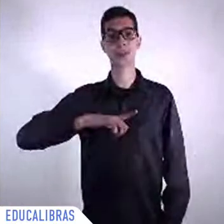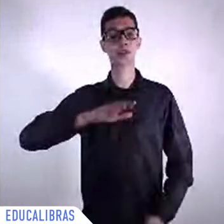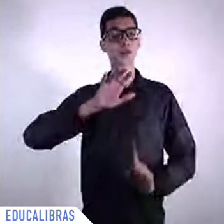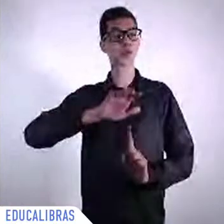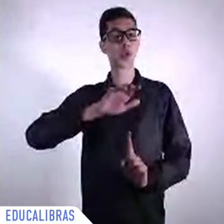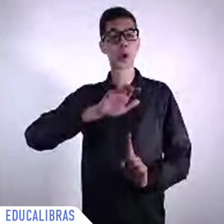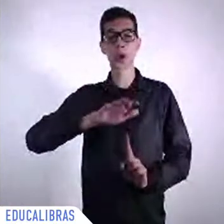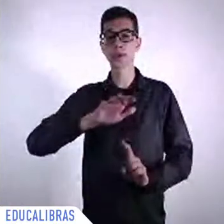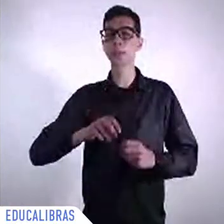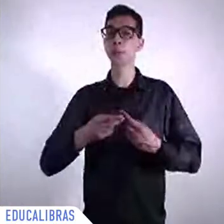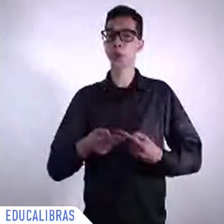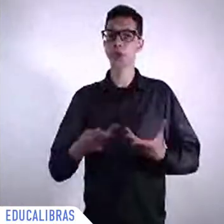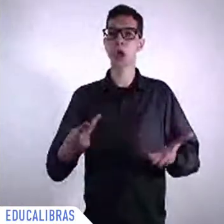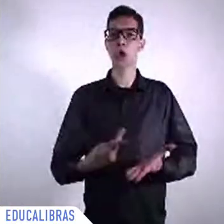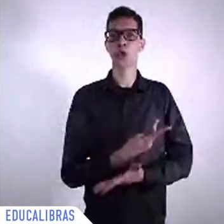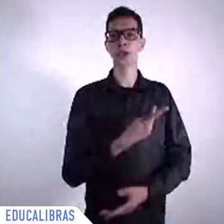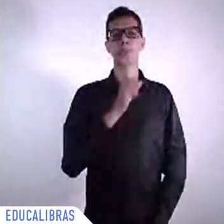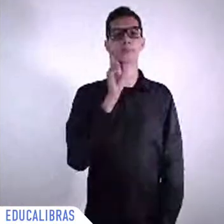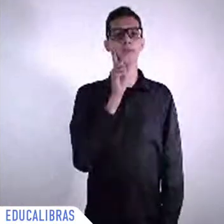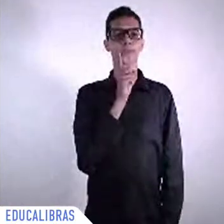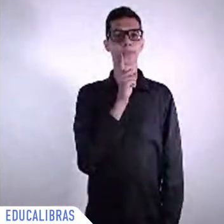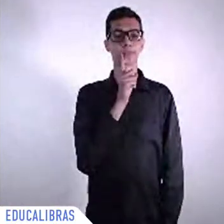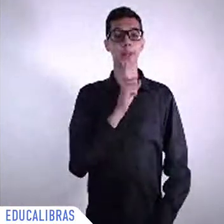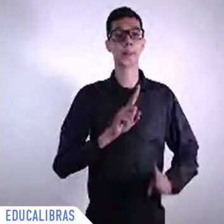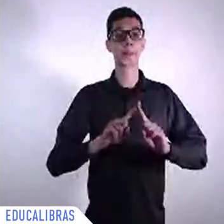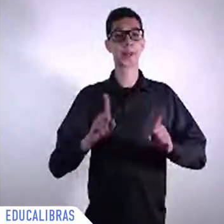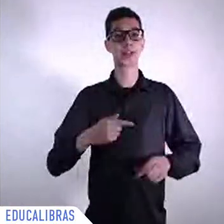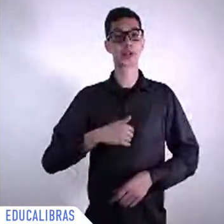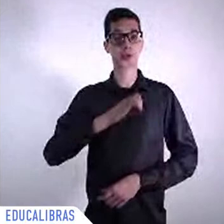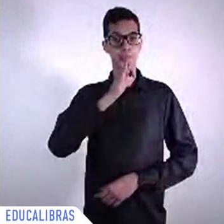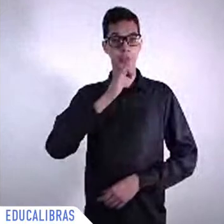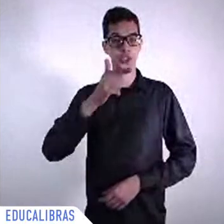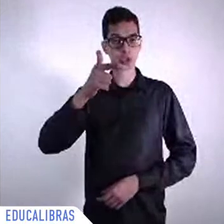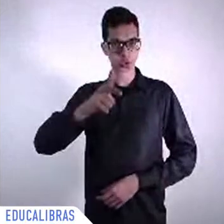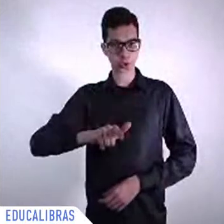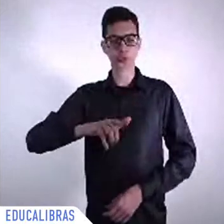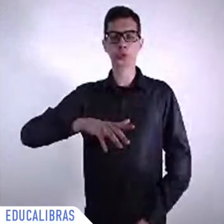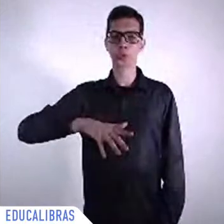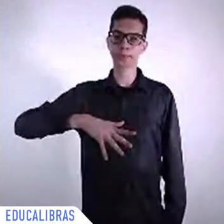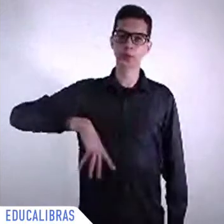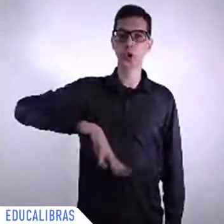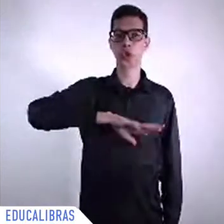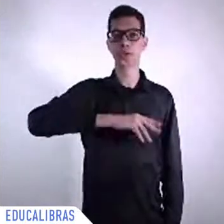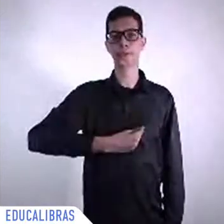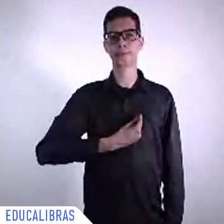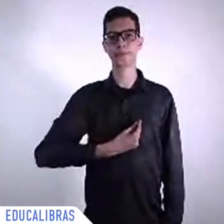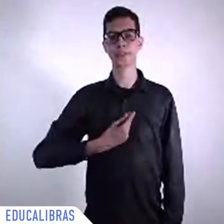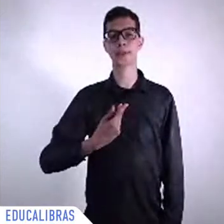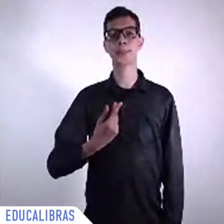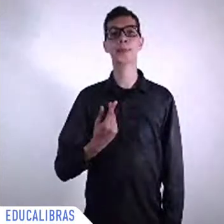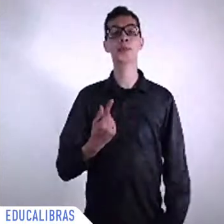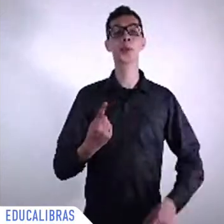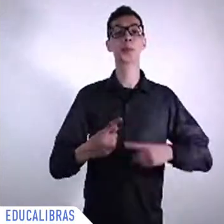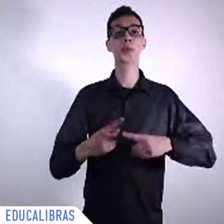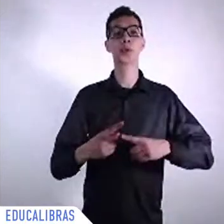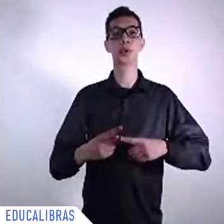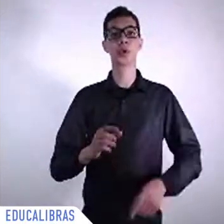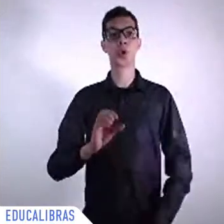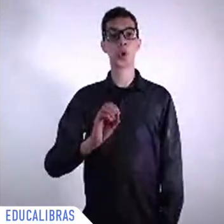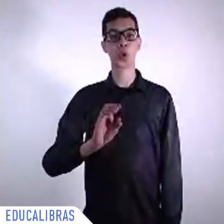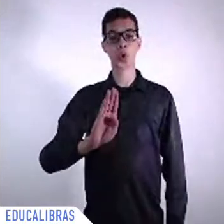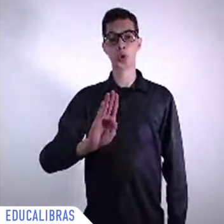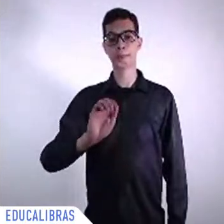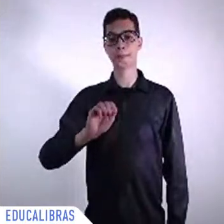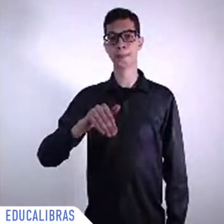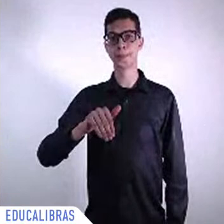of the region in the United States Obama when he decided to recognize Cuba and to establish a relation with Cuba said it could